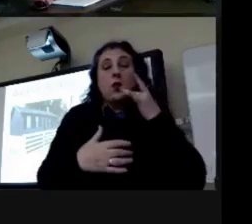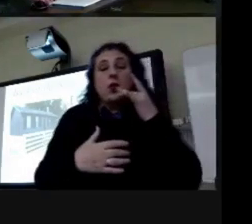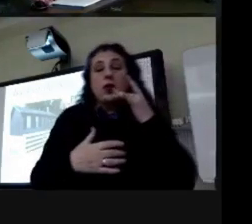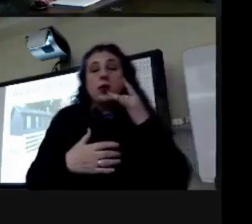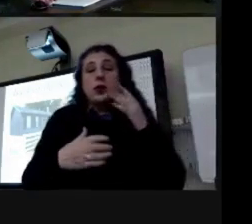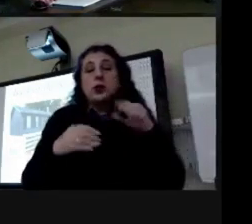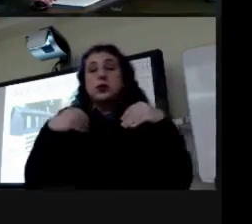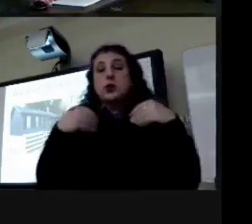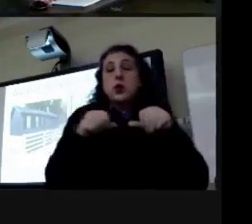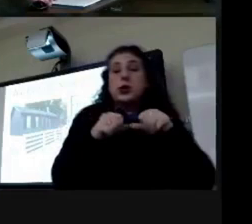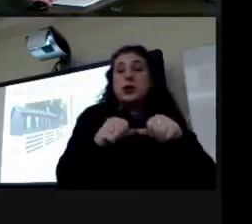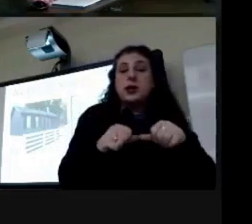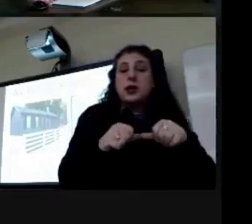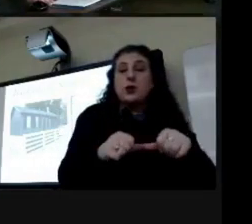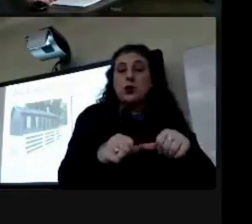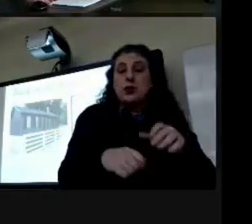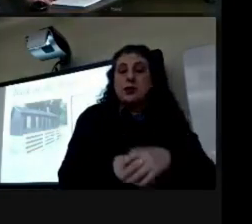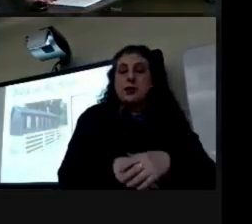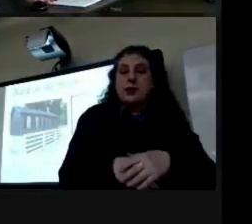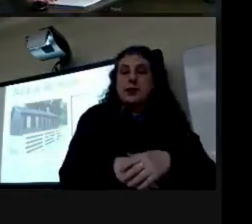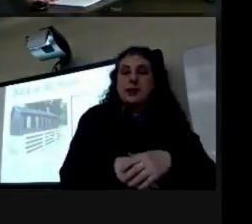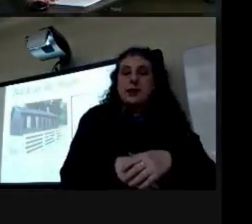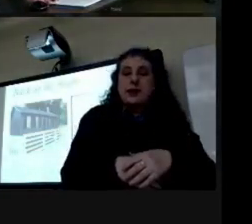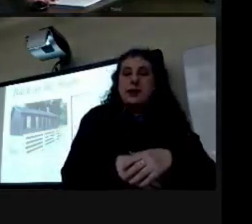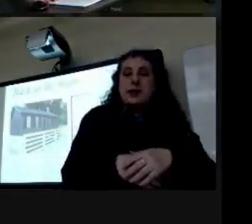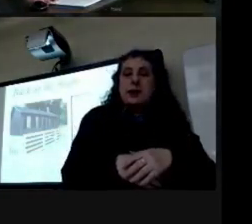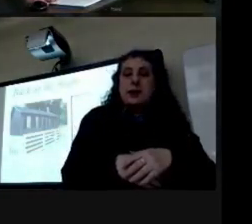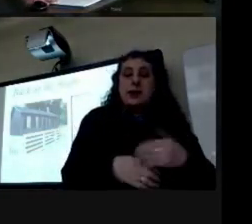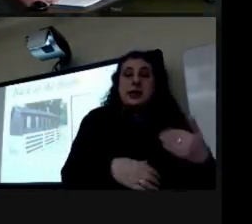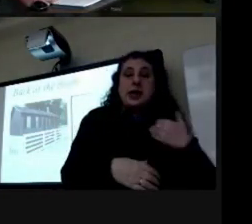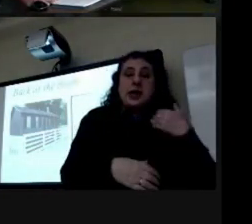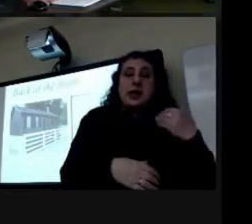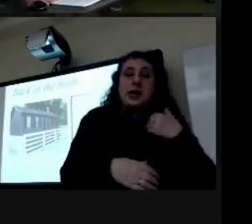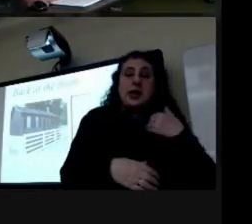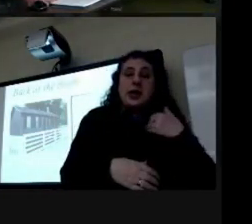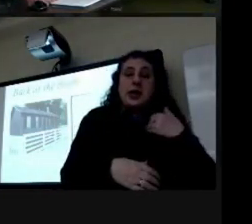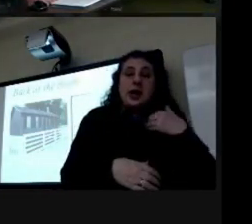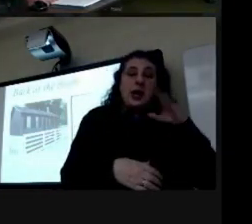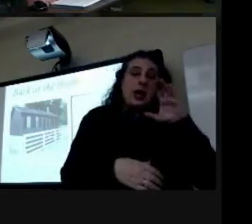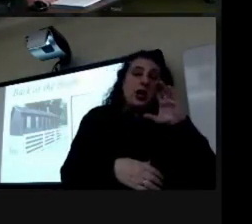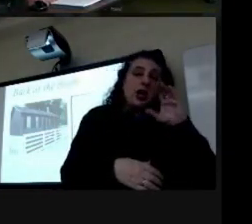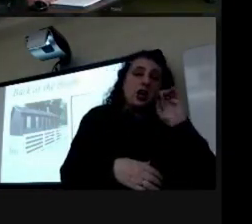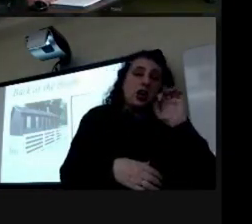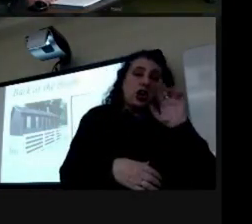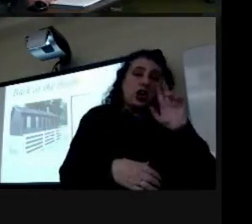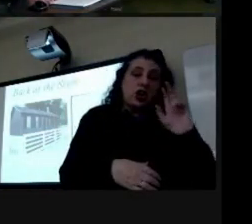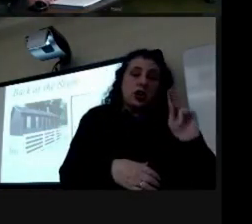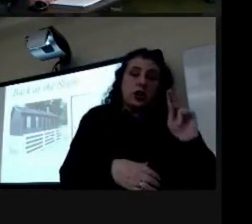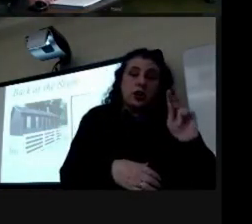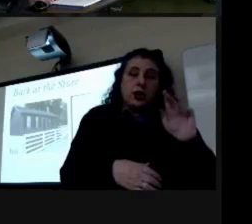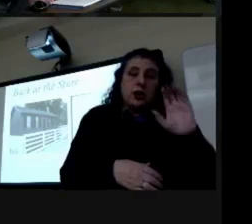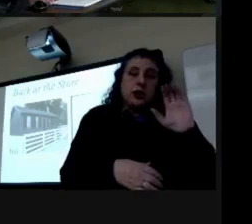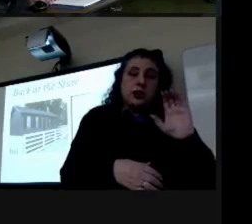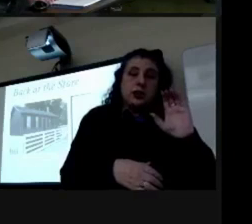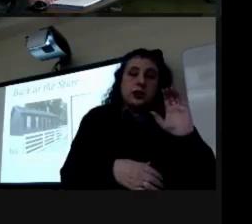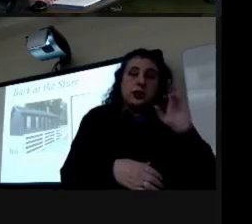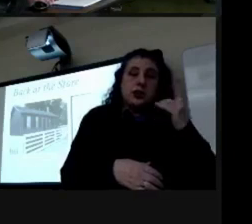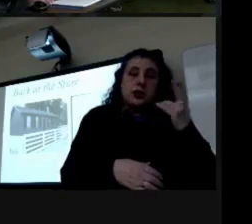store continued there was a young clerk and drugist named charles s cornell